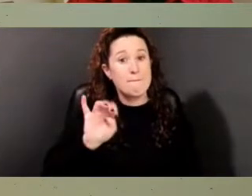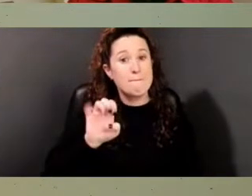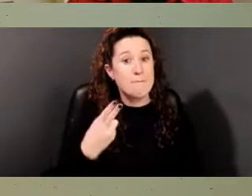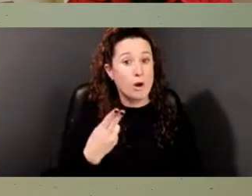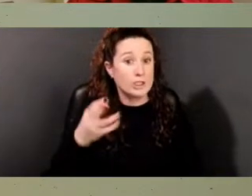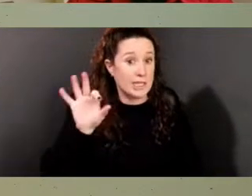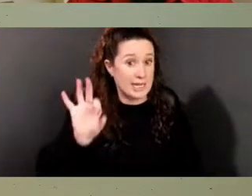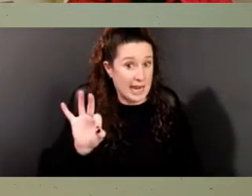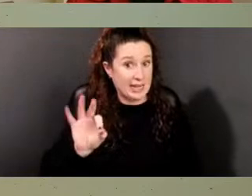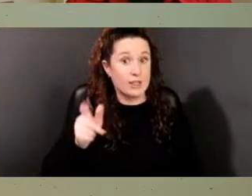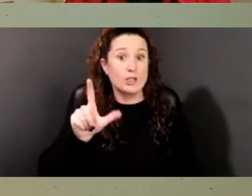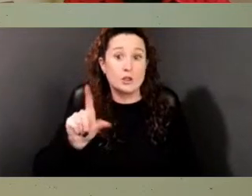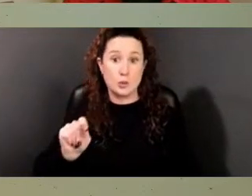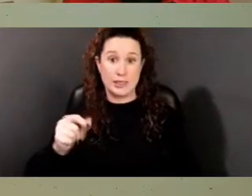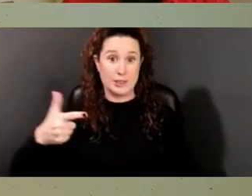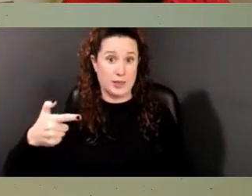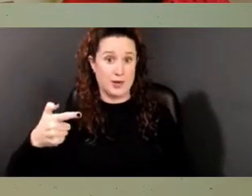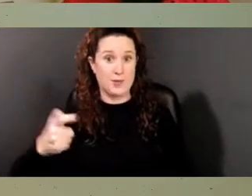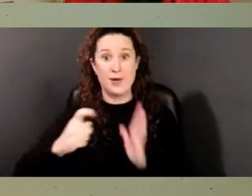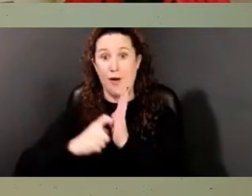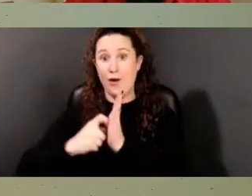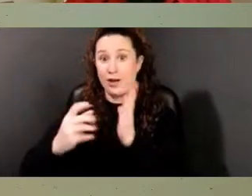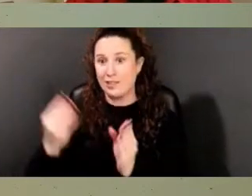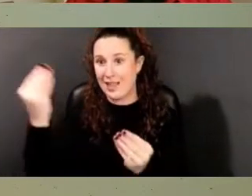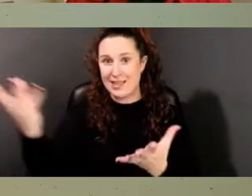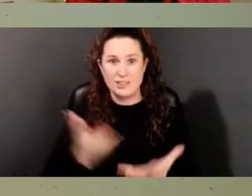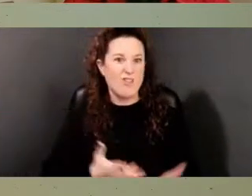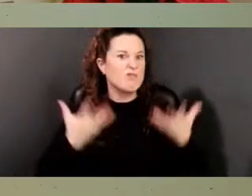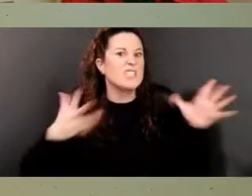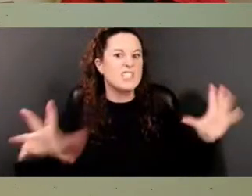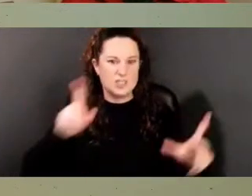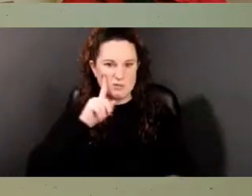archaeologists informed us that they had found the burial ground.